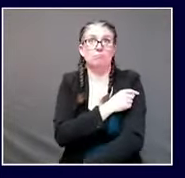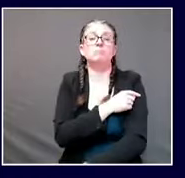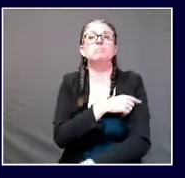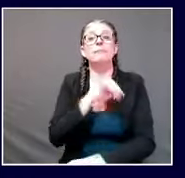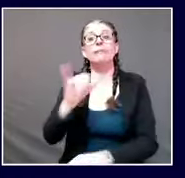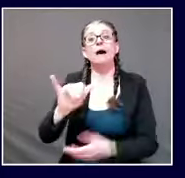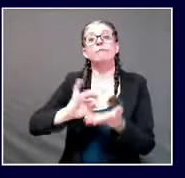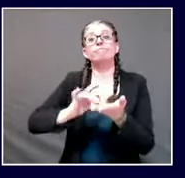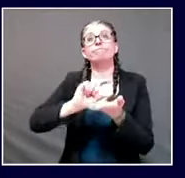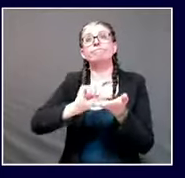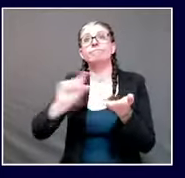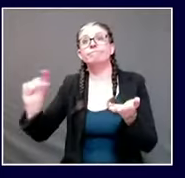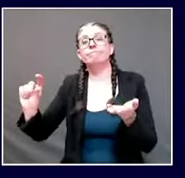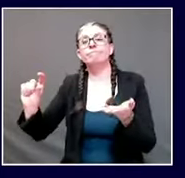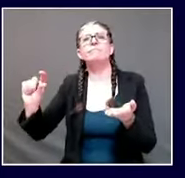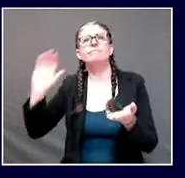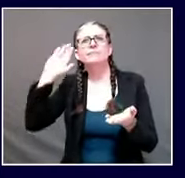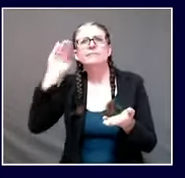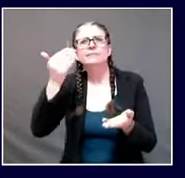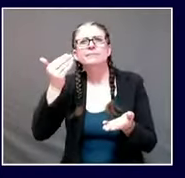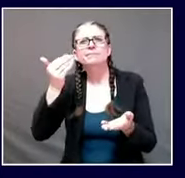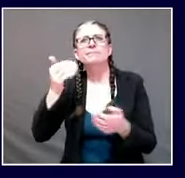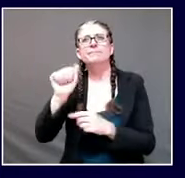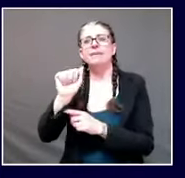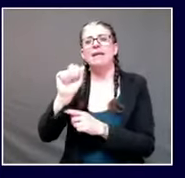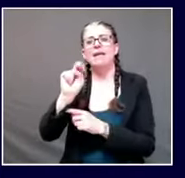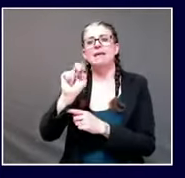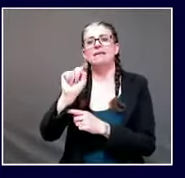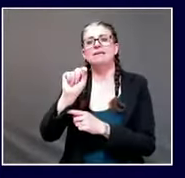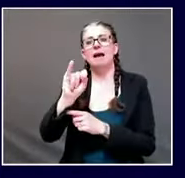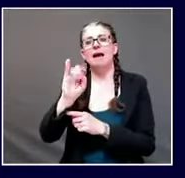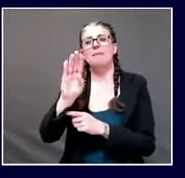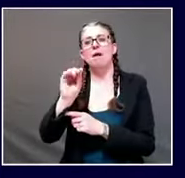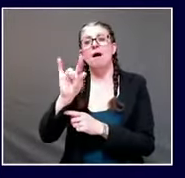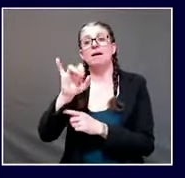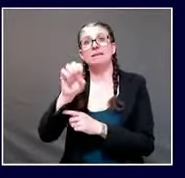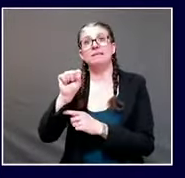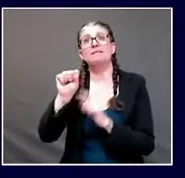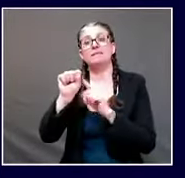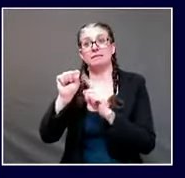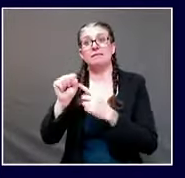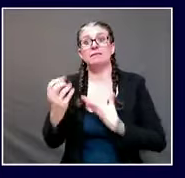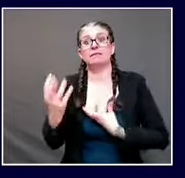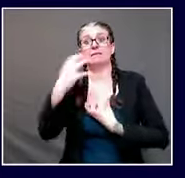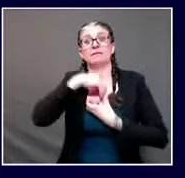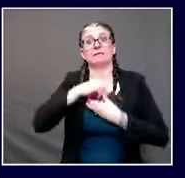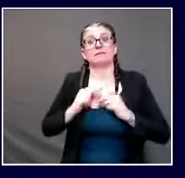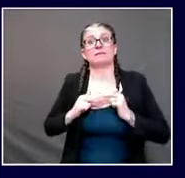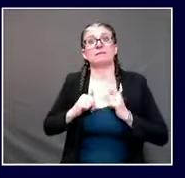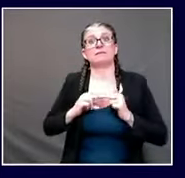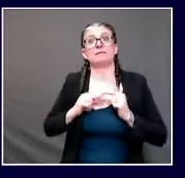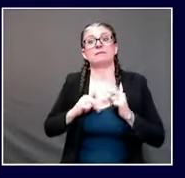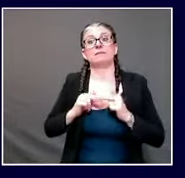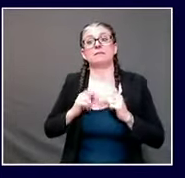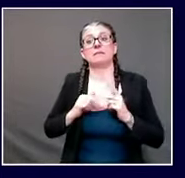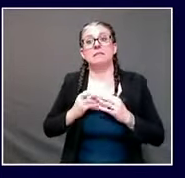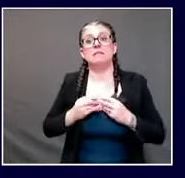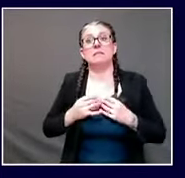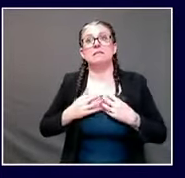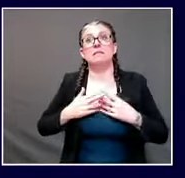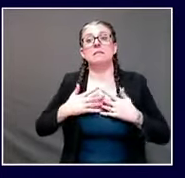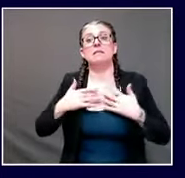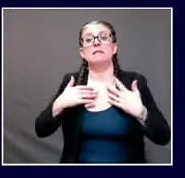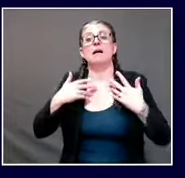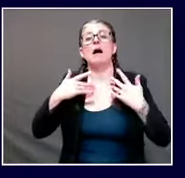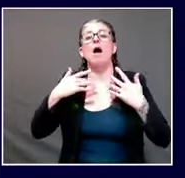in frontline healthcare workers that and those with uh higher responses initially uh were likely to have antibodies